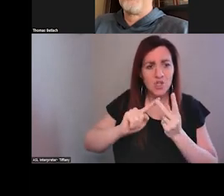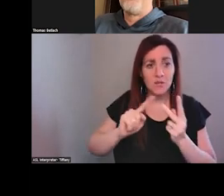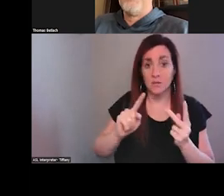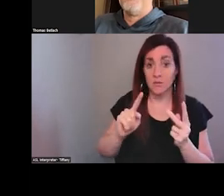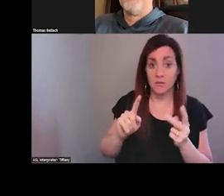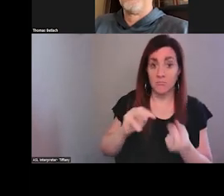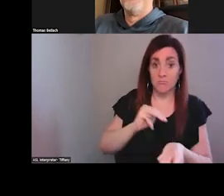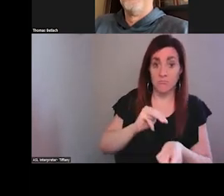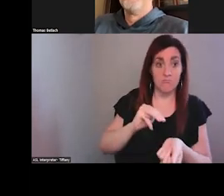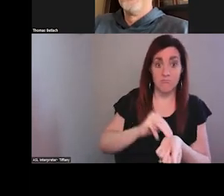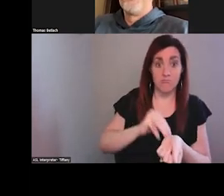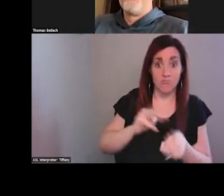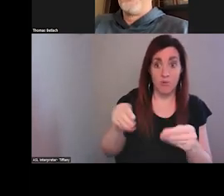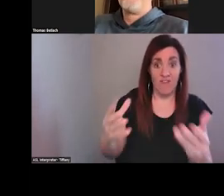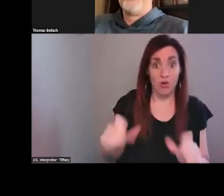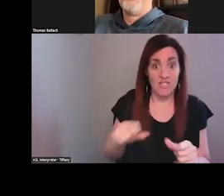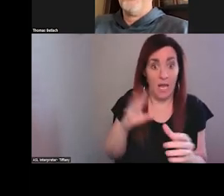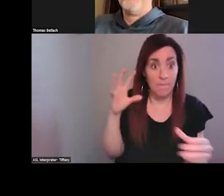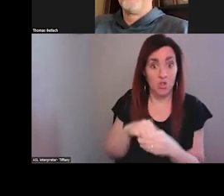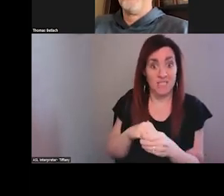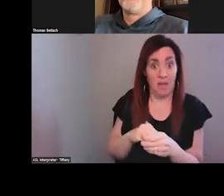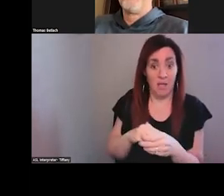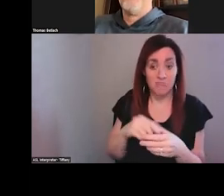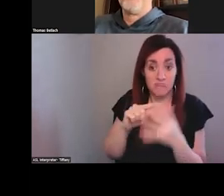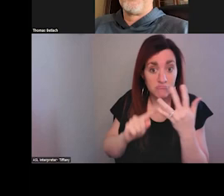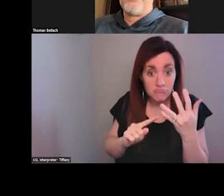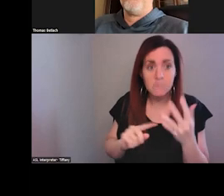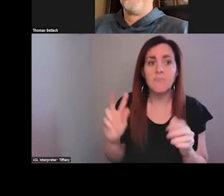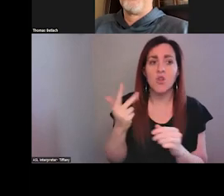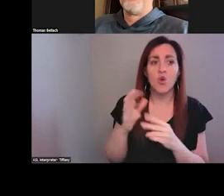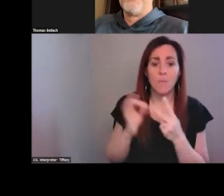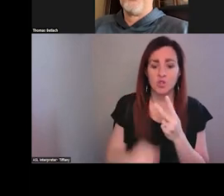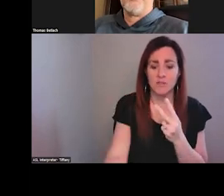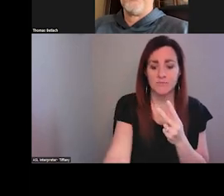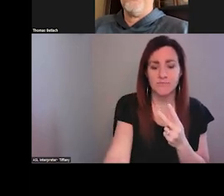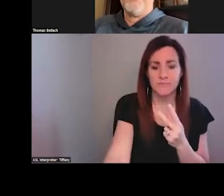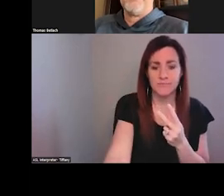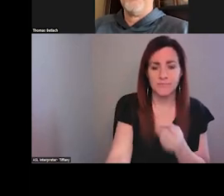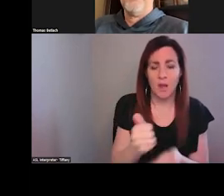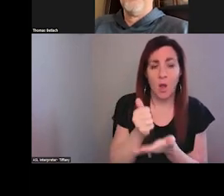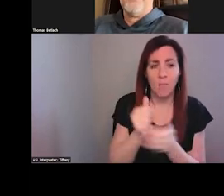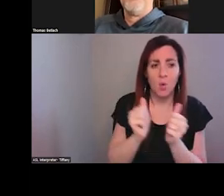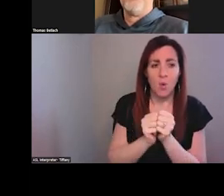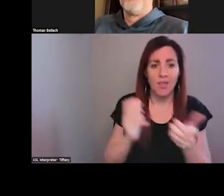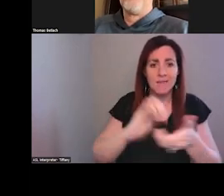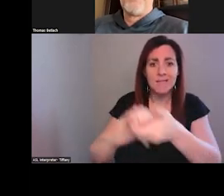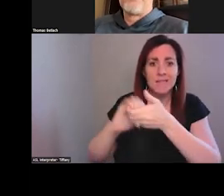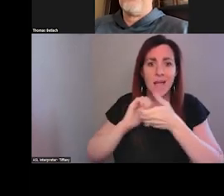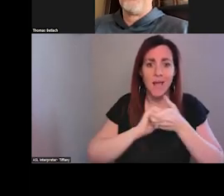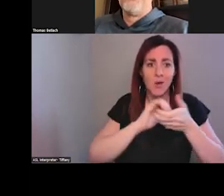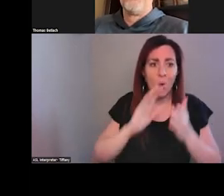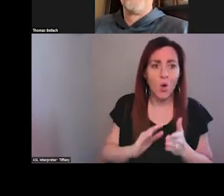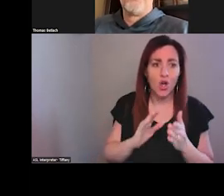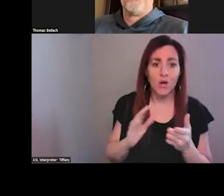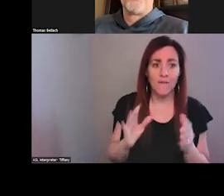there that can participate in this? The third option is to assist with stakeholder facilitation and convening. We heard from